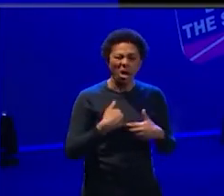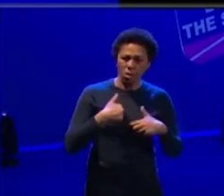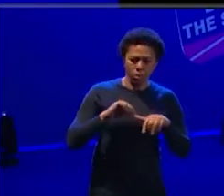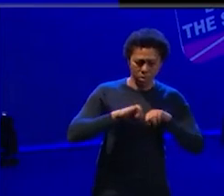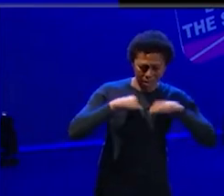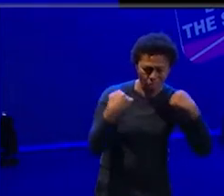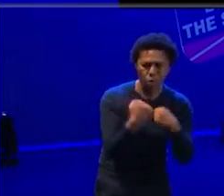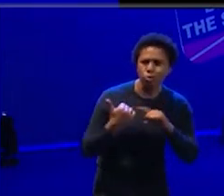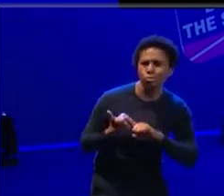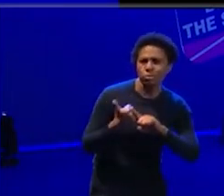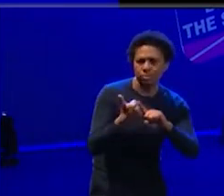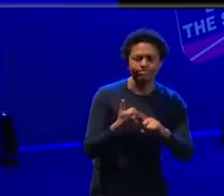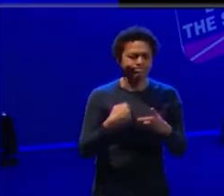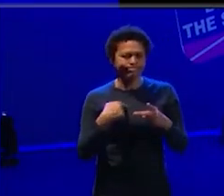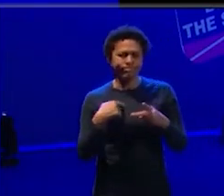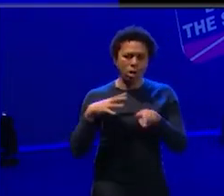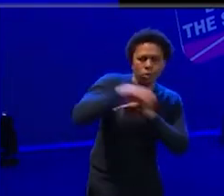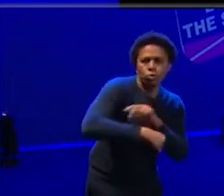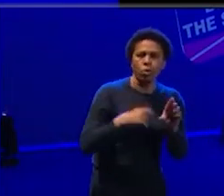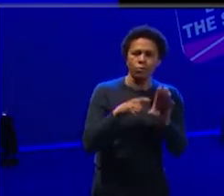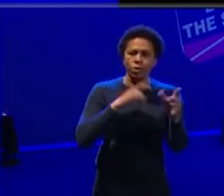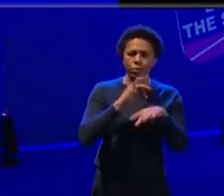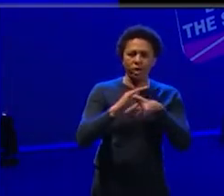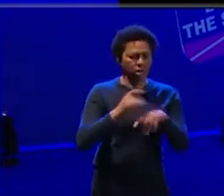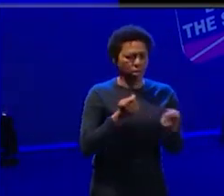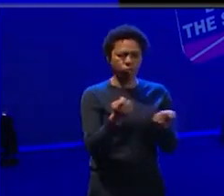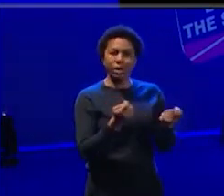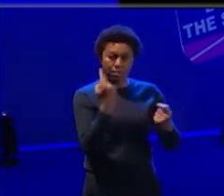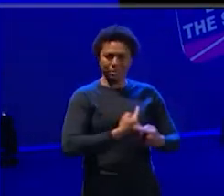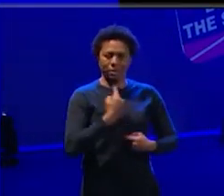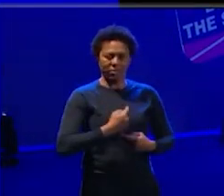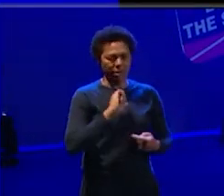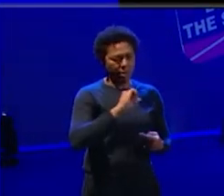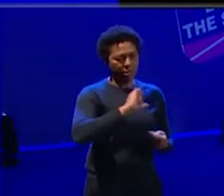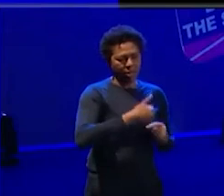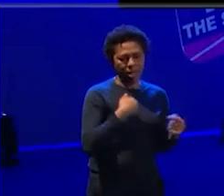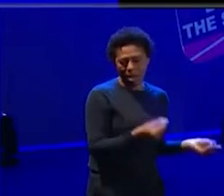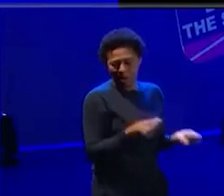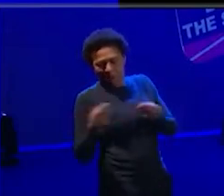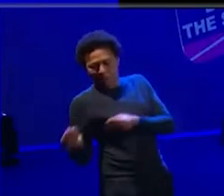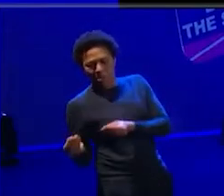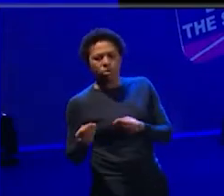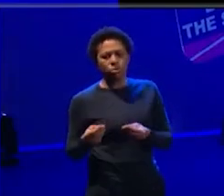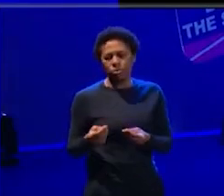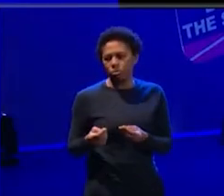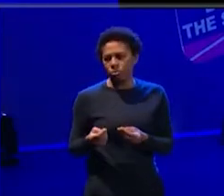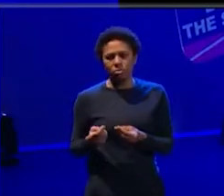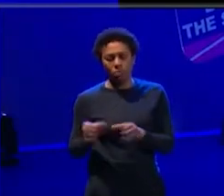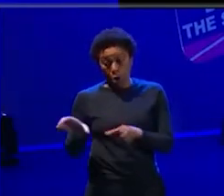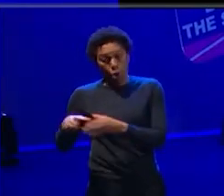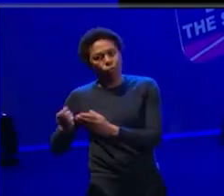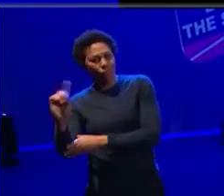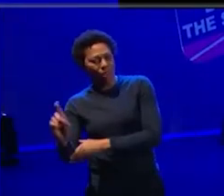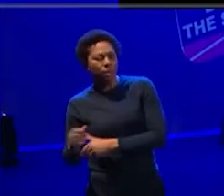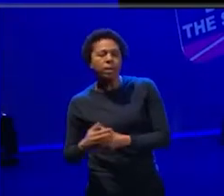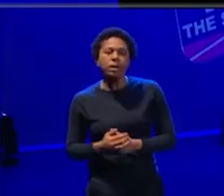and then I took over the youth theatre and ran it myself and then I handed it over to a few other people actually over the years. Um,